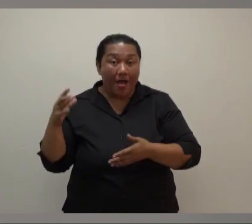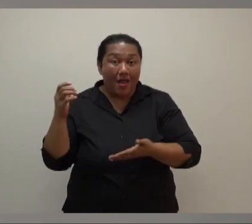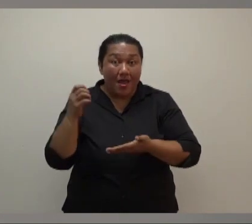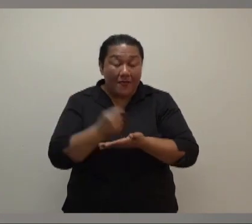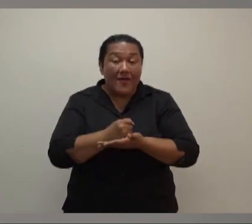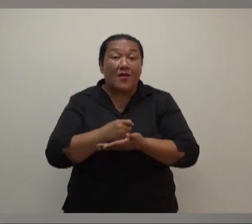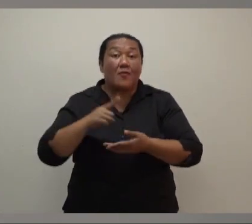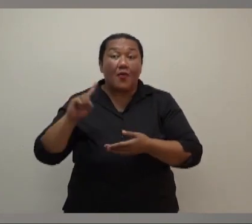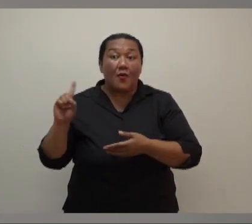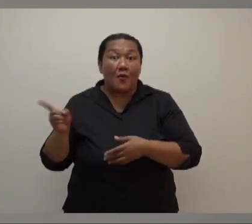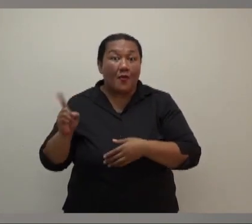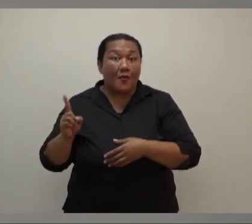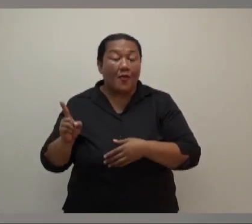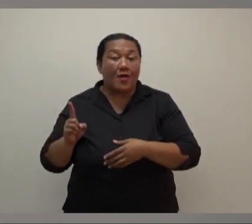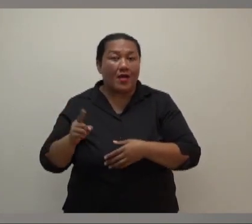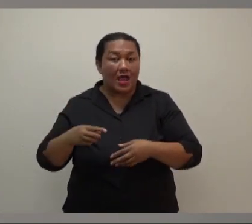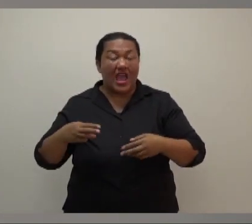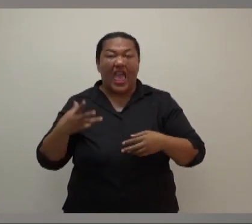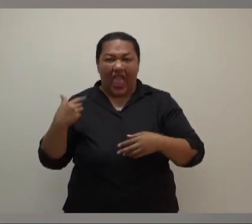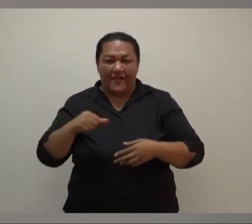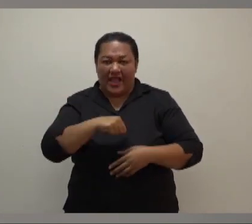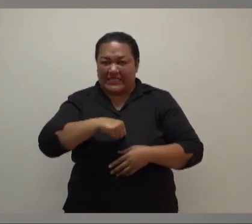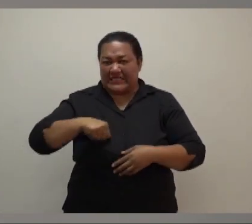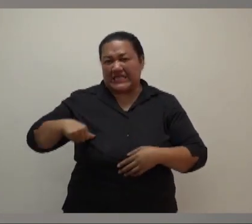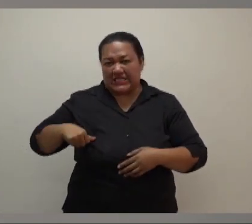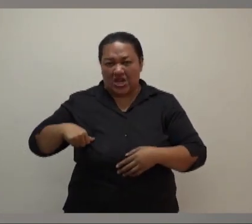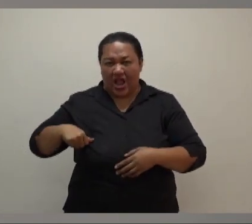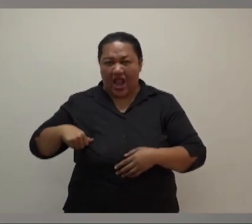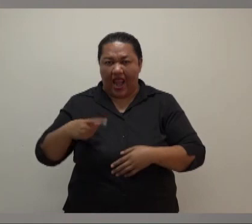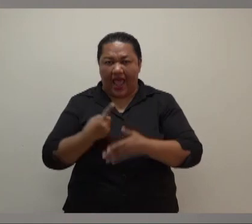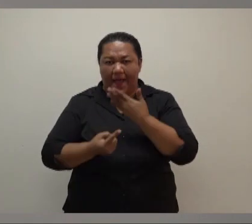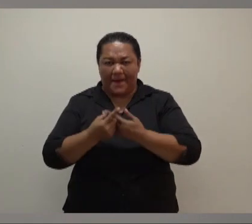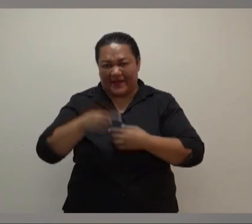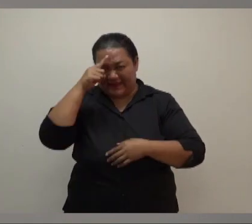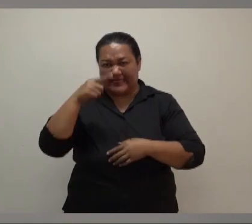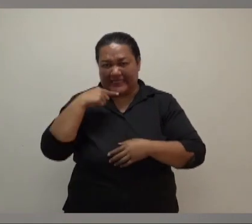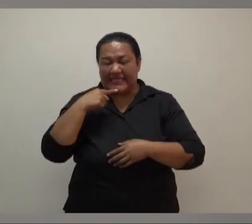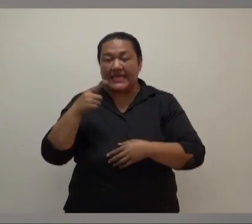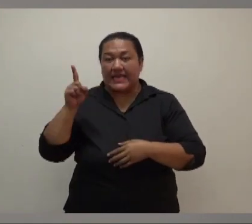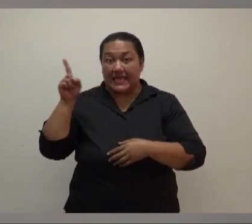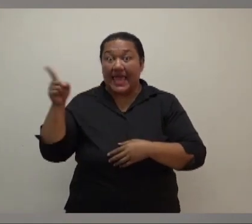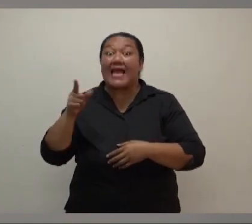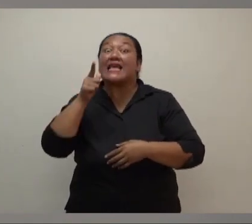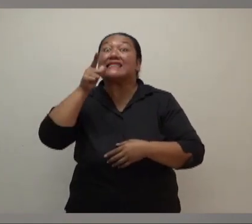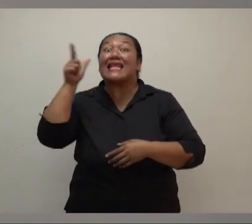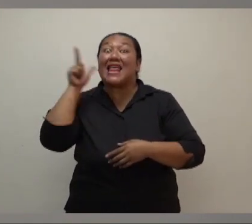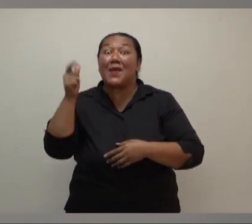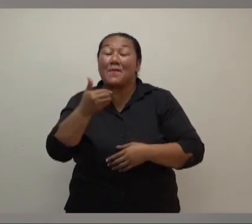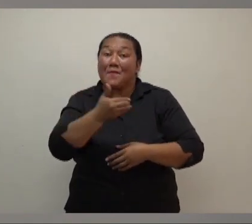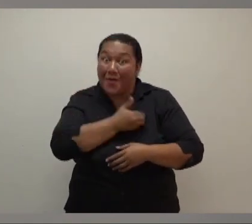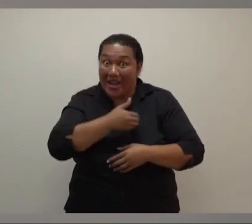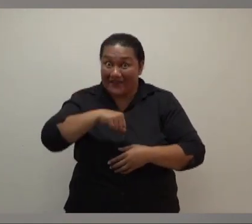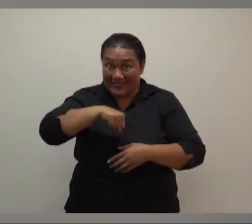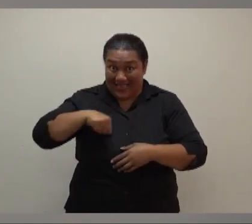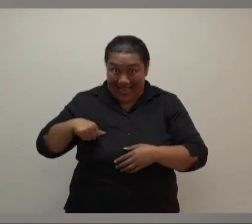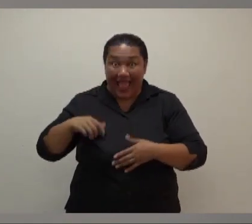urgent cardiovascular-related surgical procedure. He underwent that procedure yesterday morning, and we are very happy to